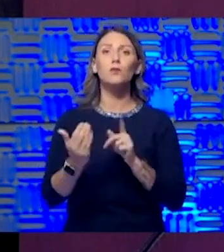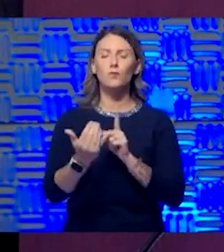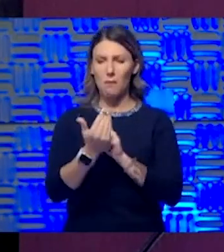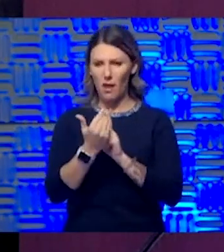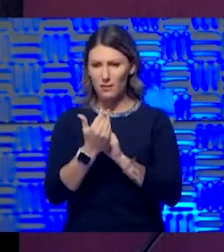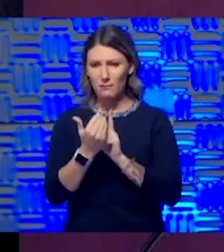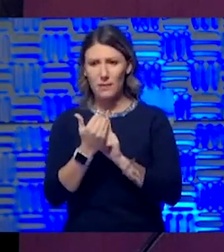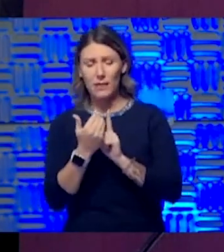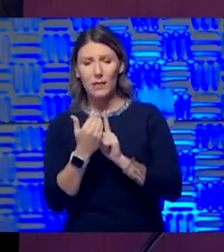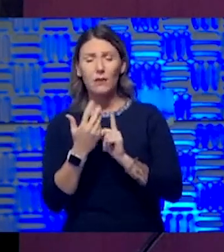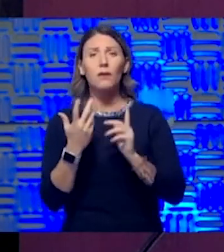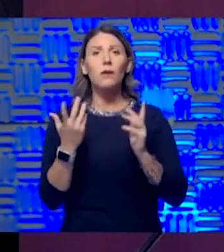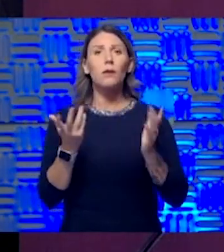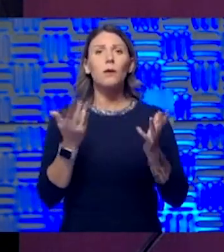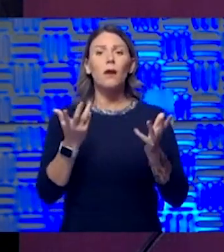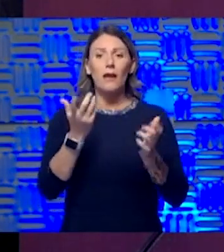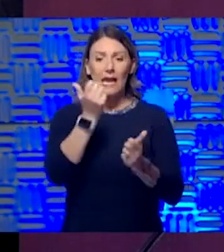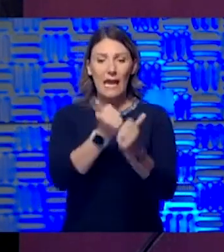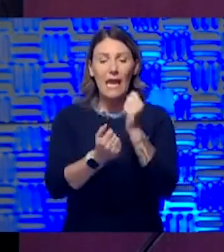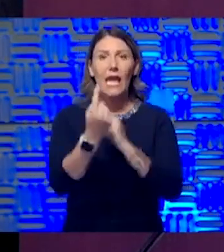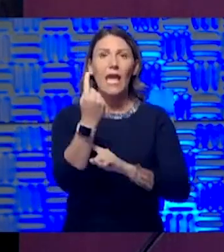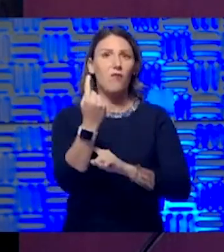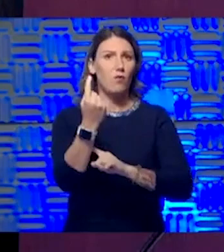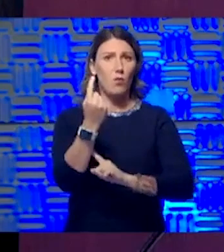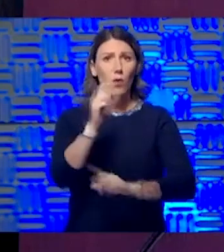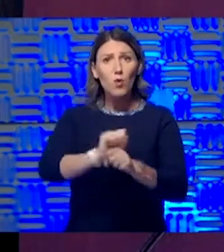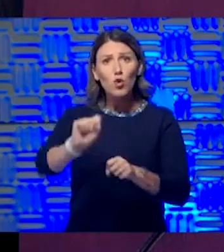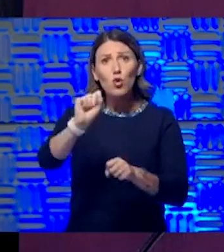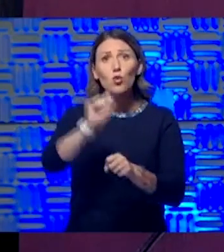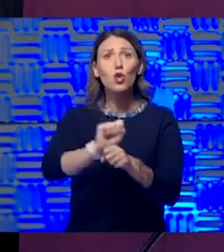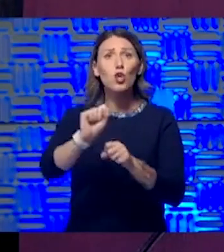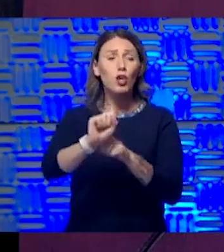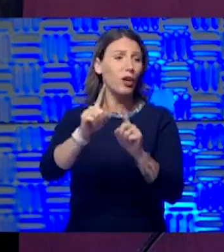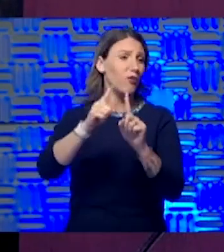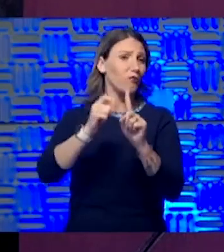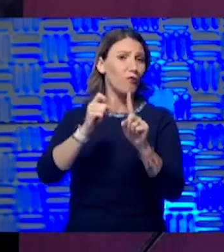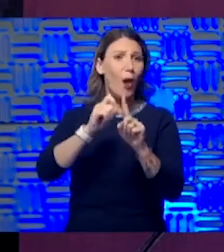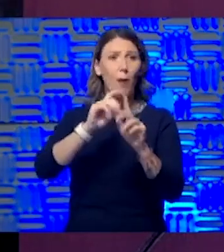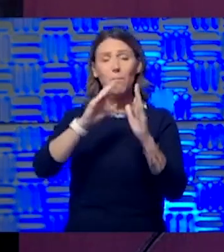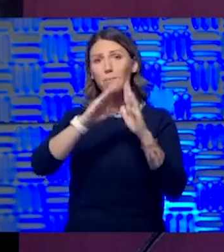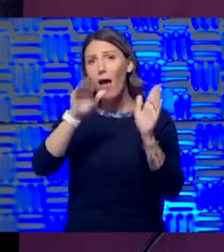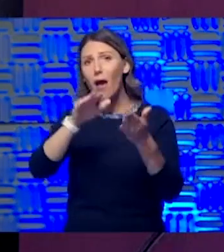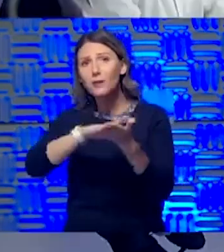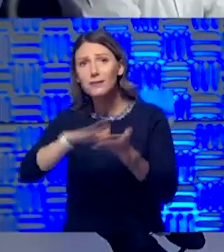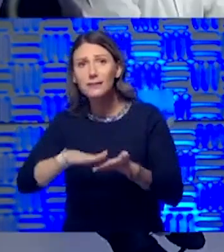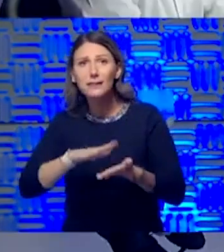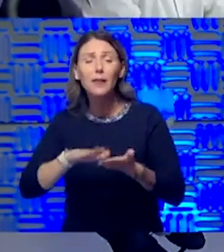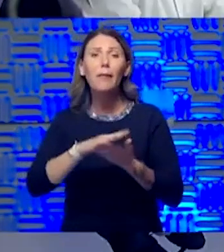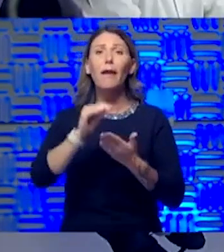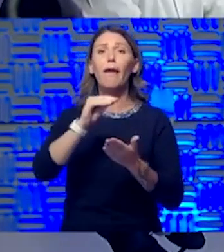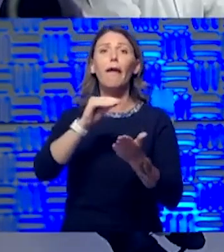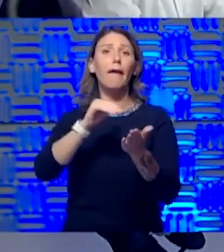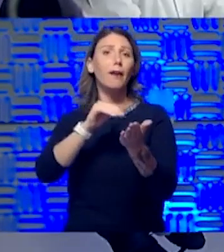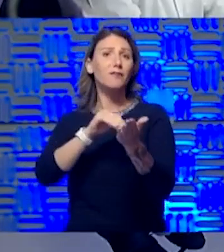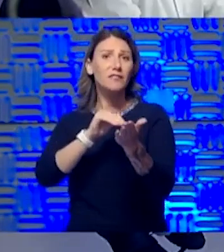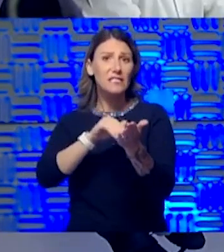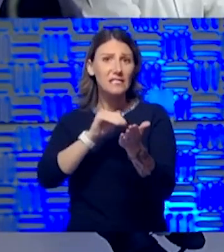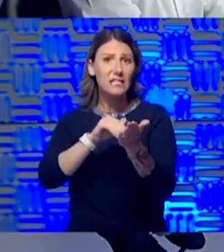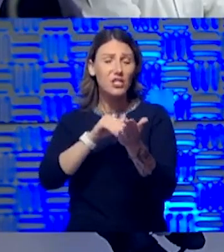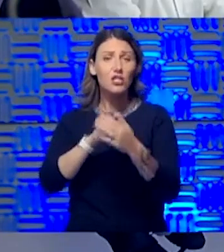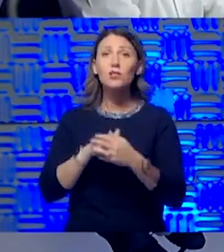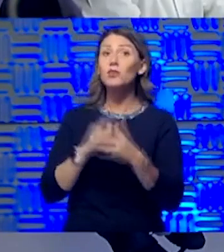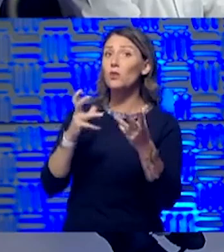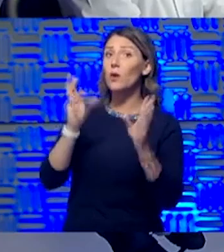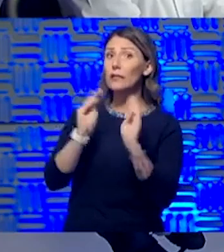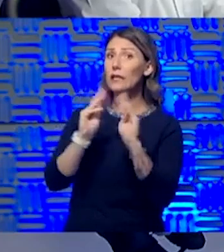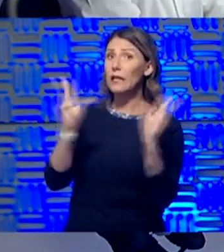of what everybody on the front lines from, from housekeeping to, to physicians are dealing with. So there may be some questions out want